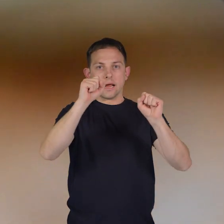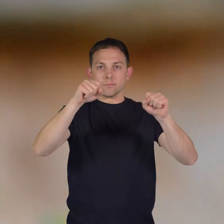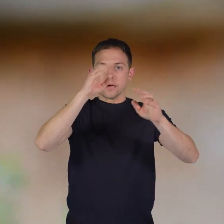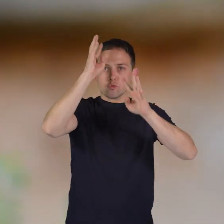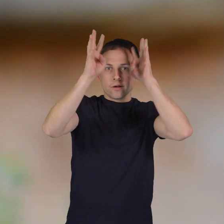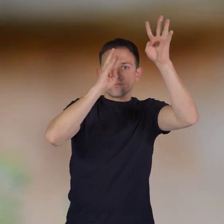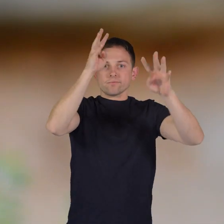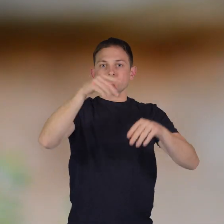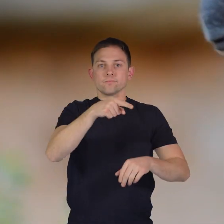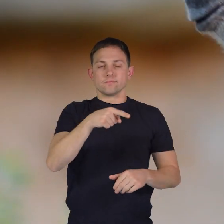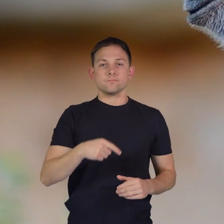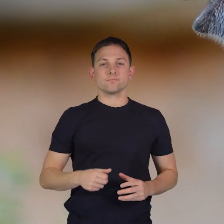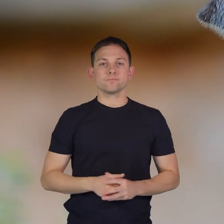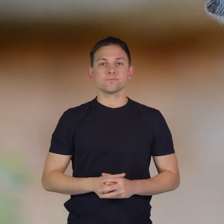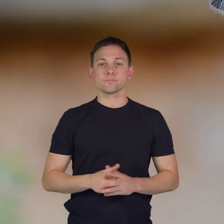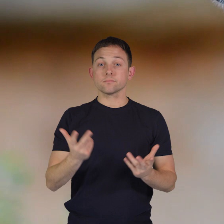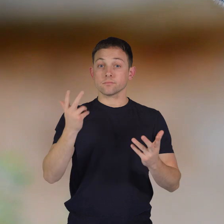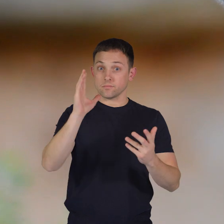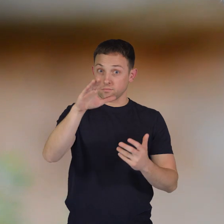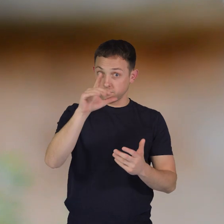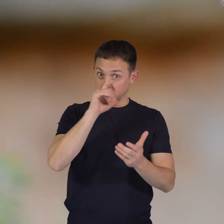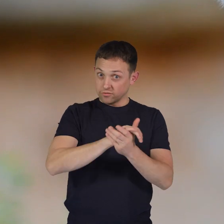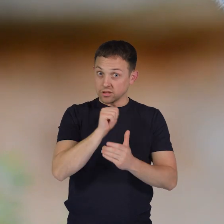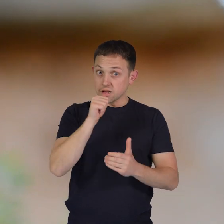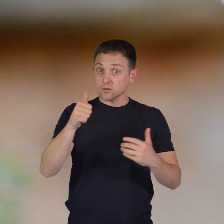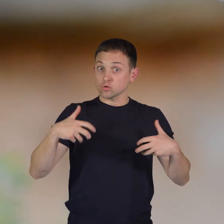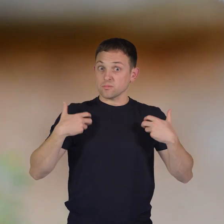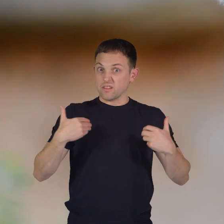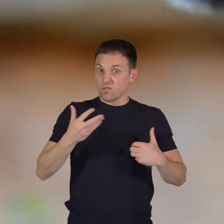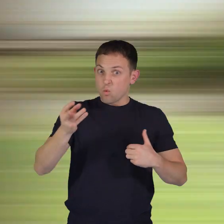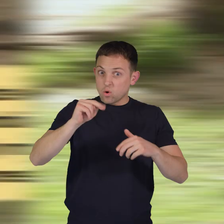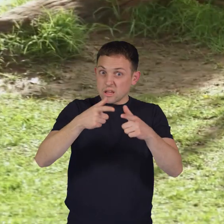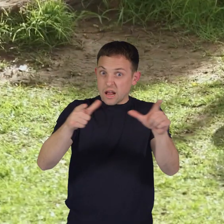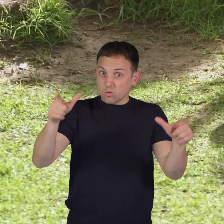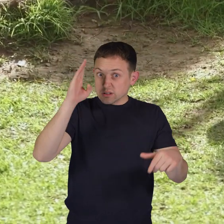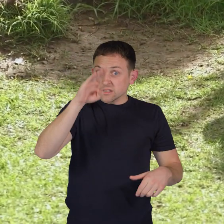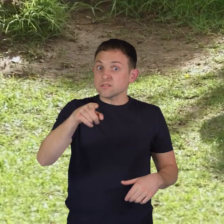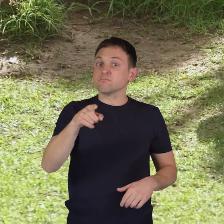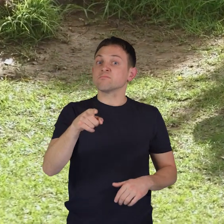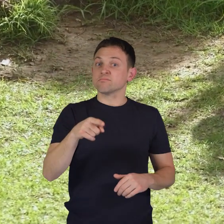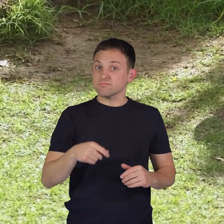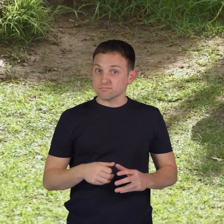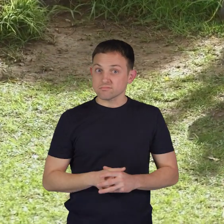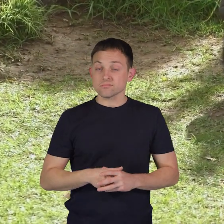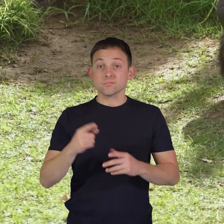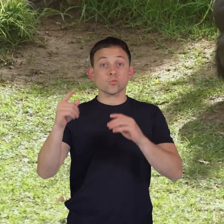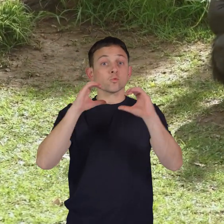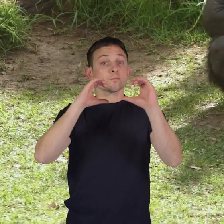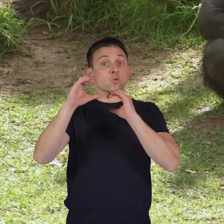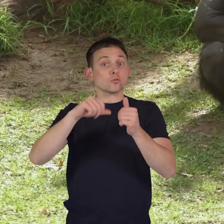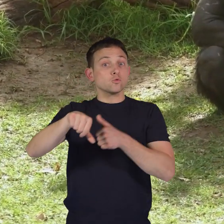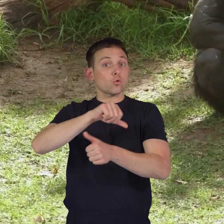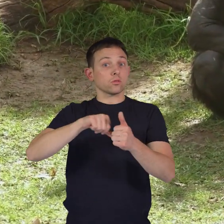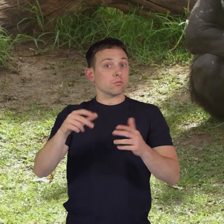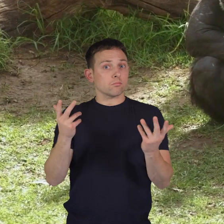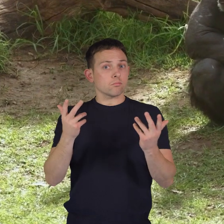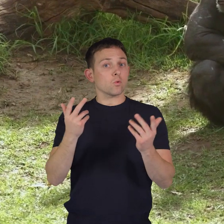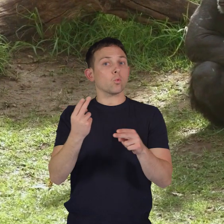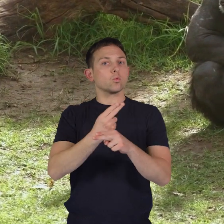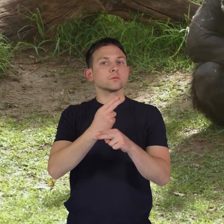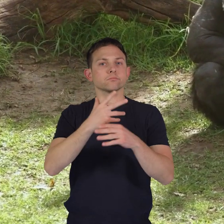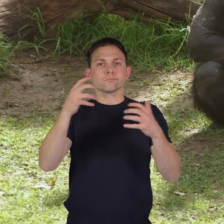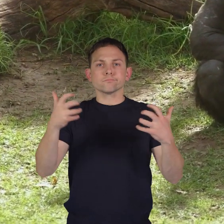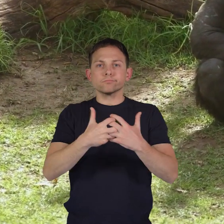believe it or not chimpanzees have their own language they communicate with each other using a combination of